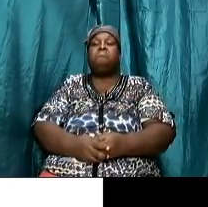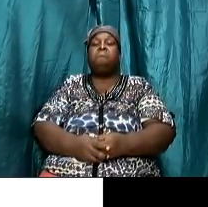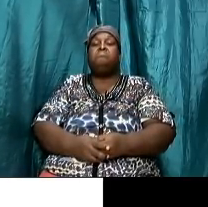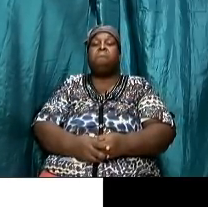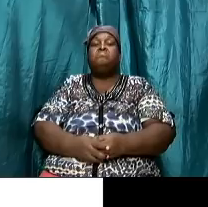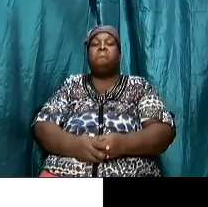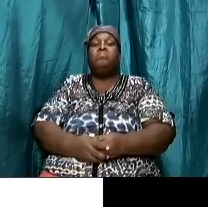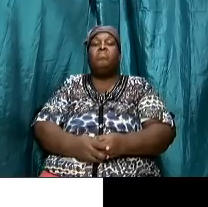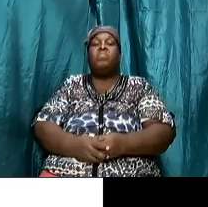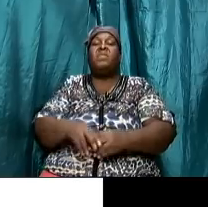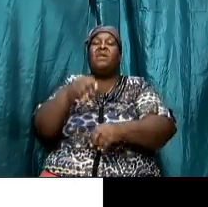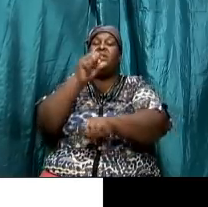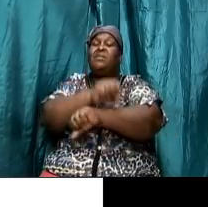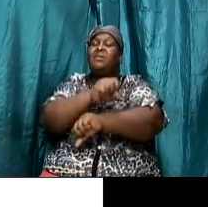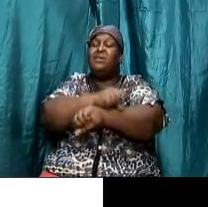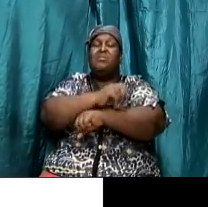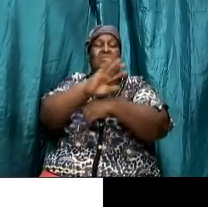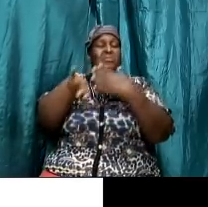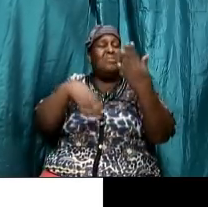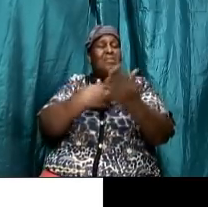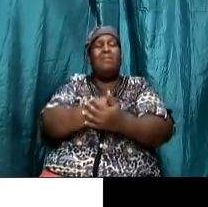they labored all week